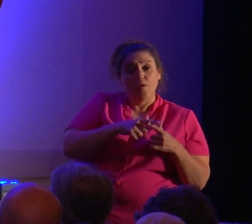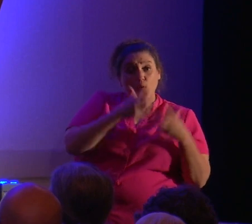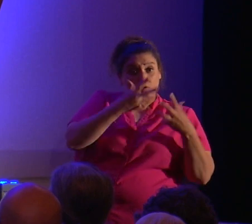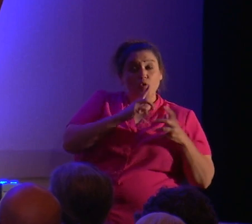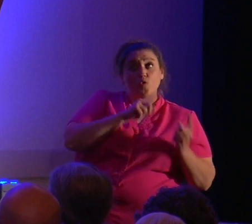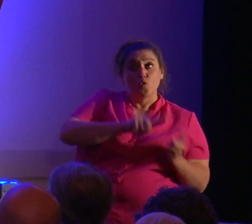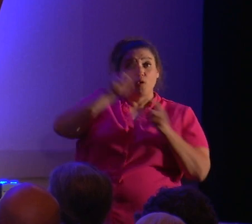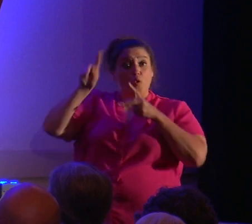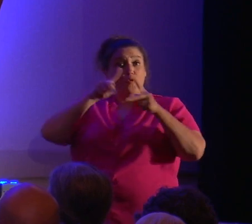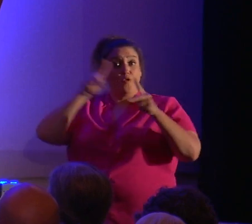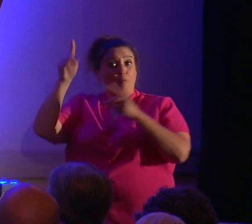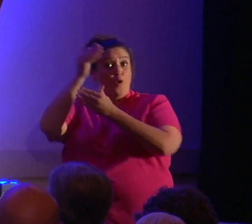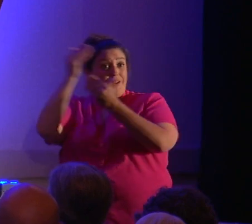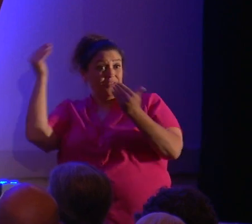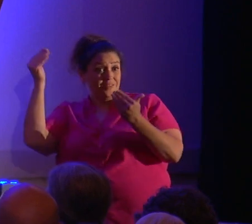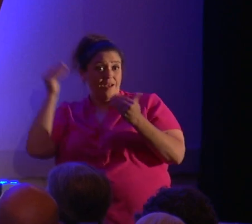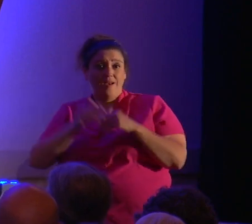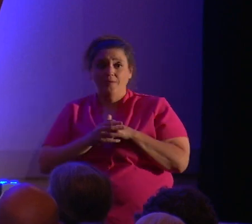we called it on Mr. Deity.